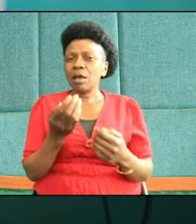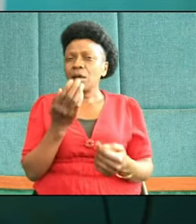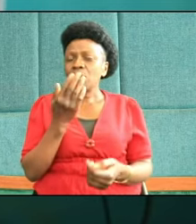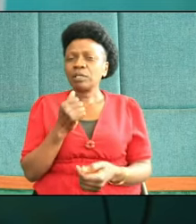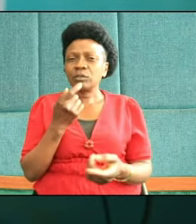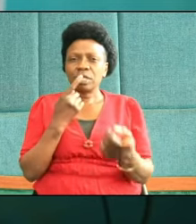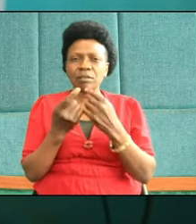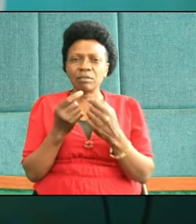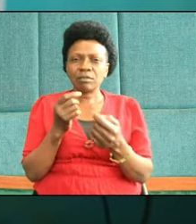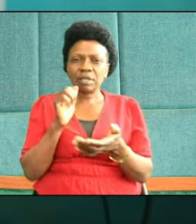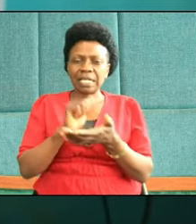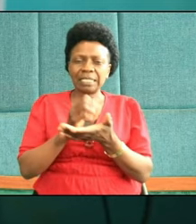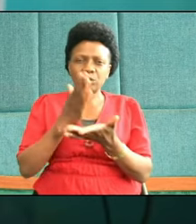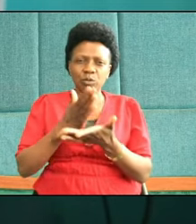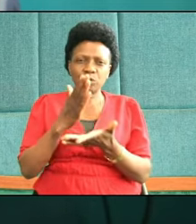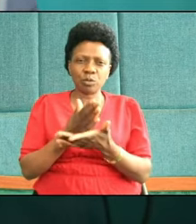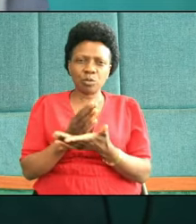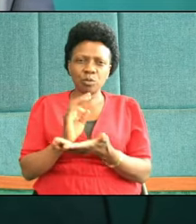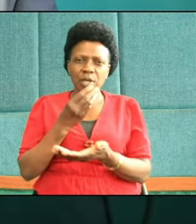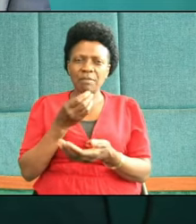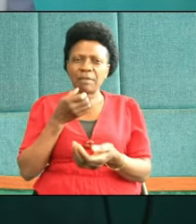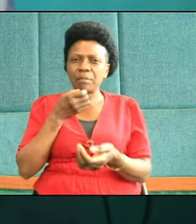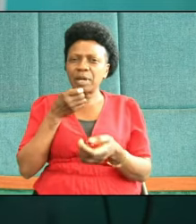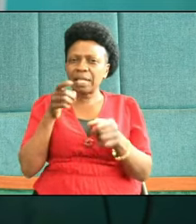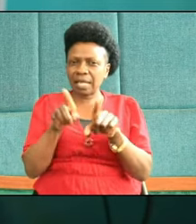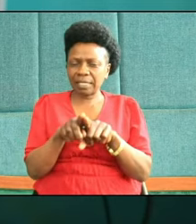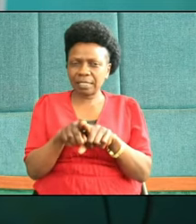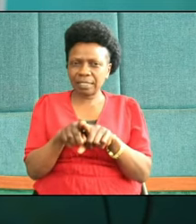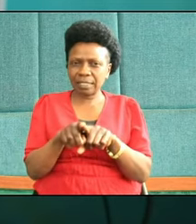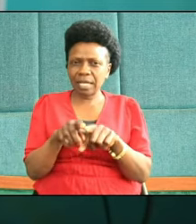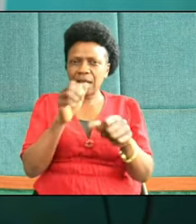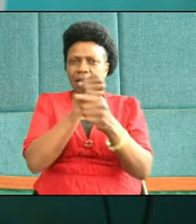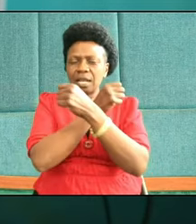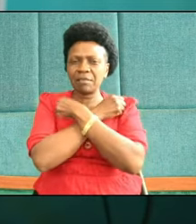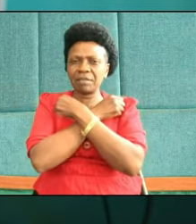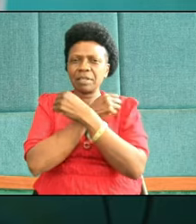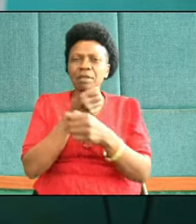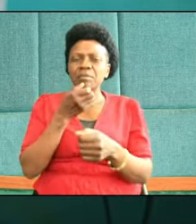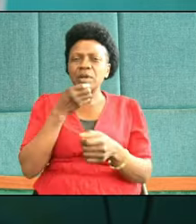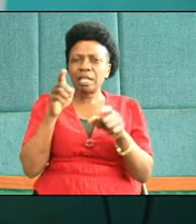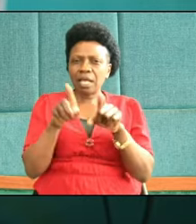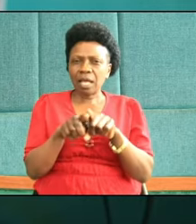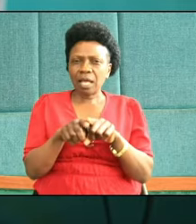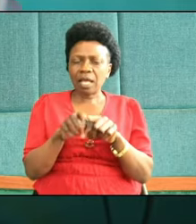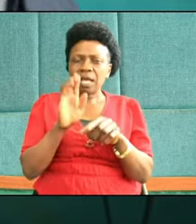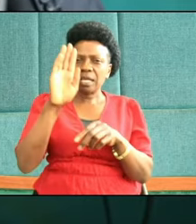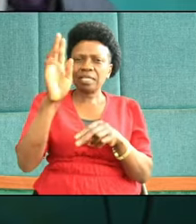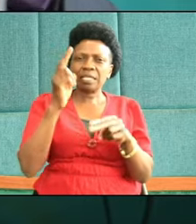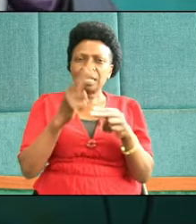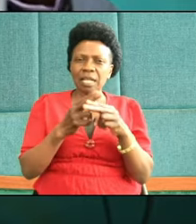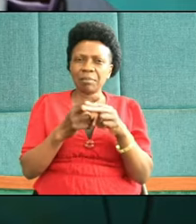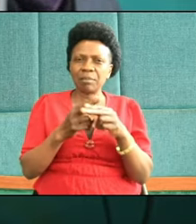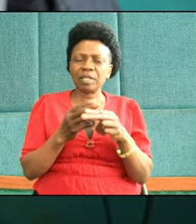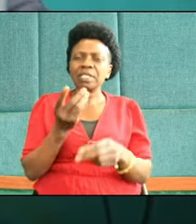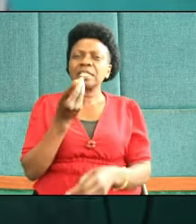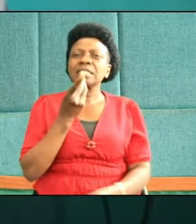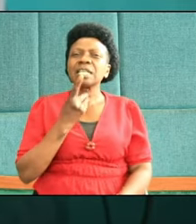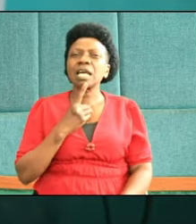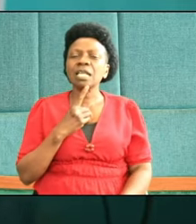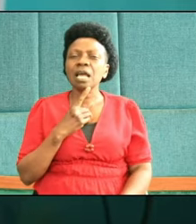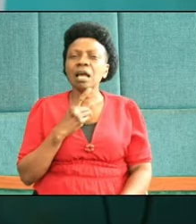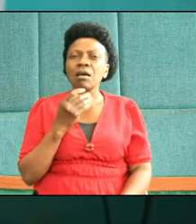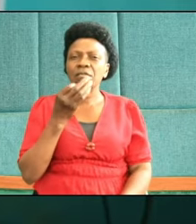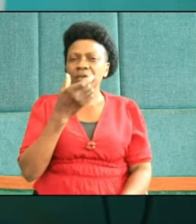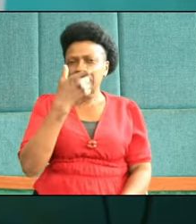we have a brother and a very loving brother and his name is once again the desire of